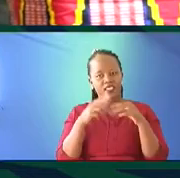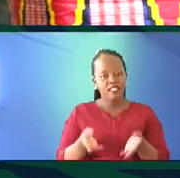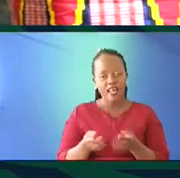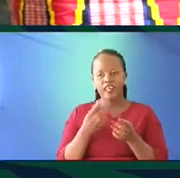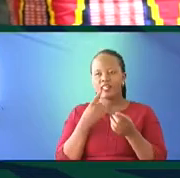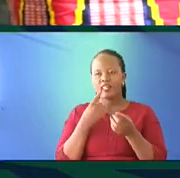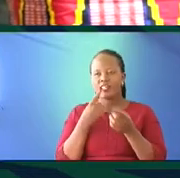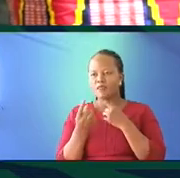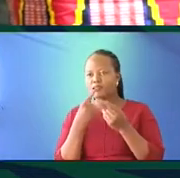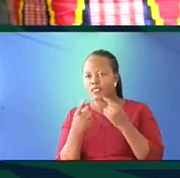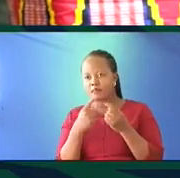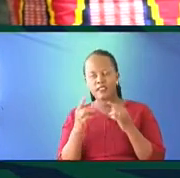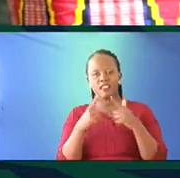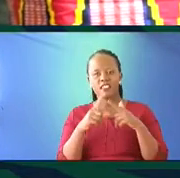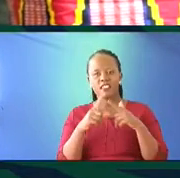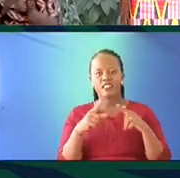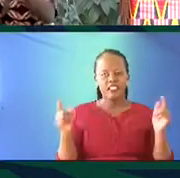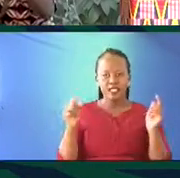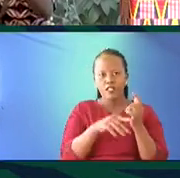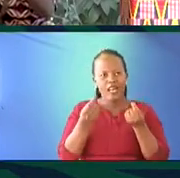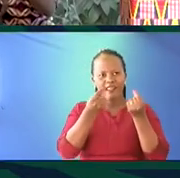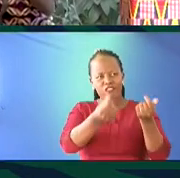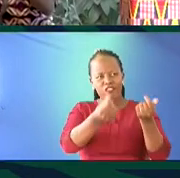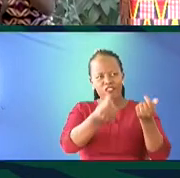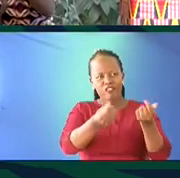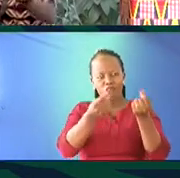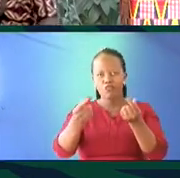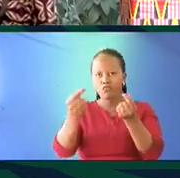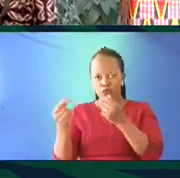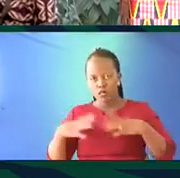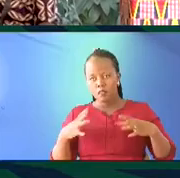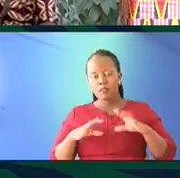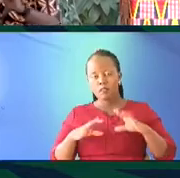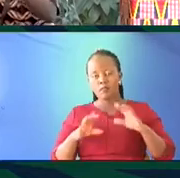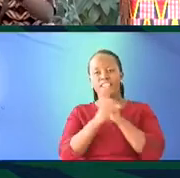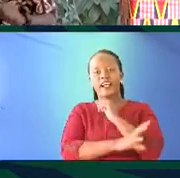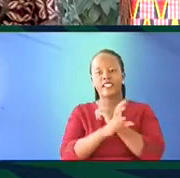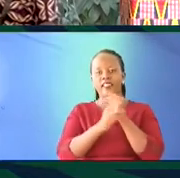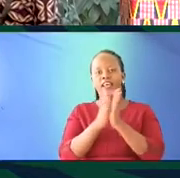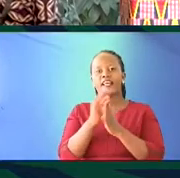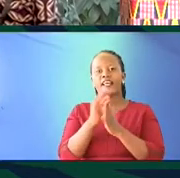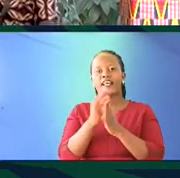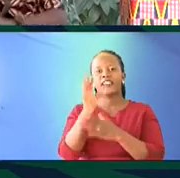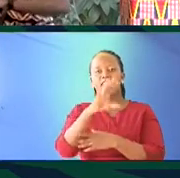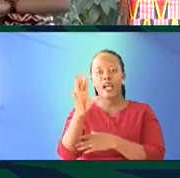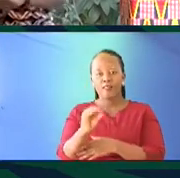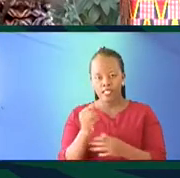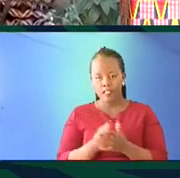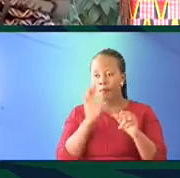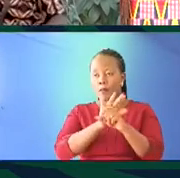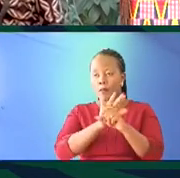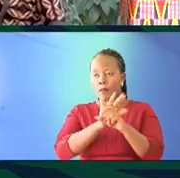speaking in English. We are a tiny minority, a tiny elite minority in this country and on the continent. The